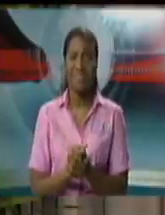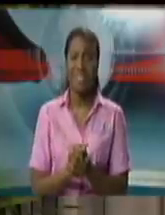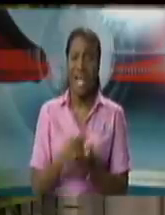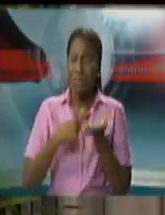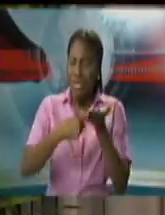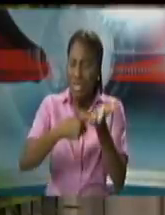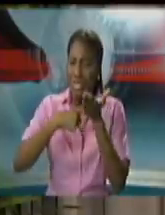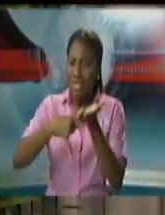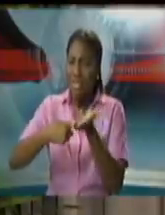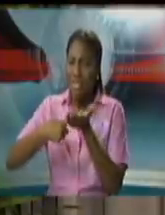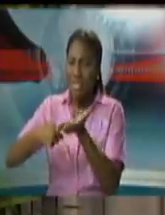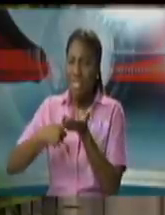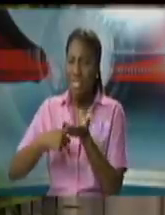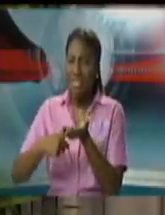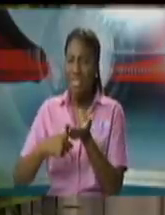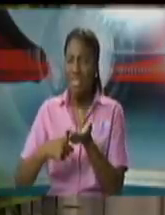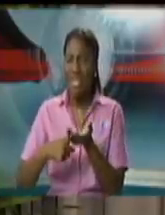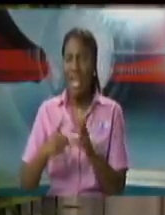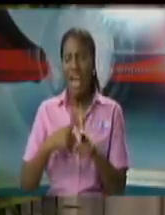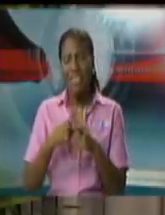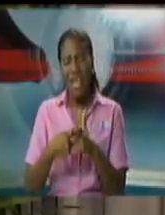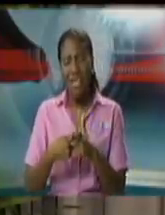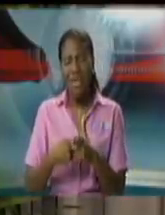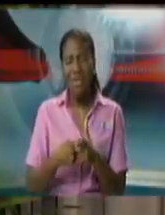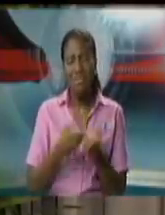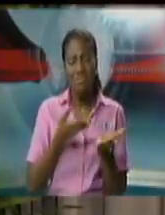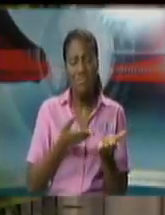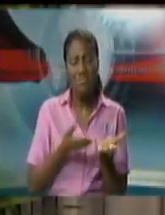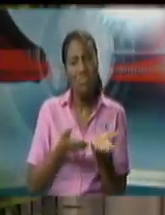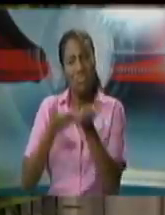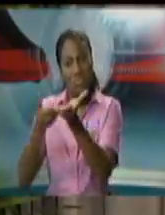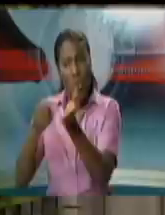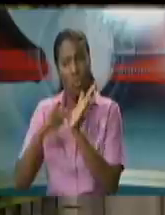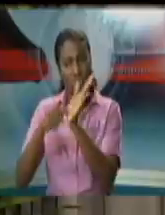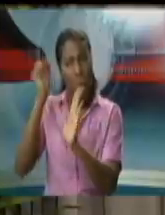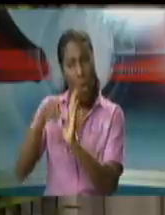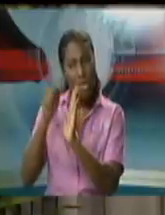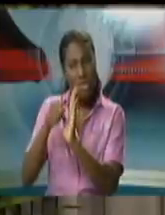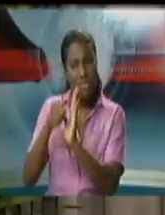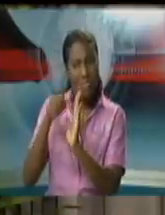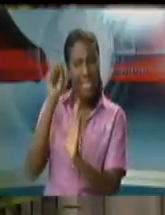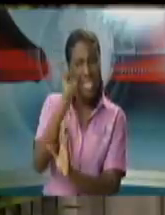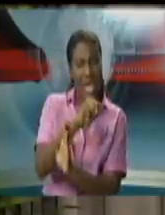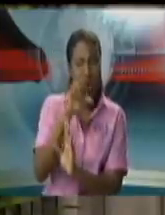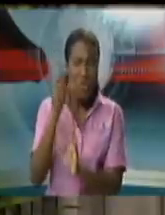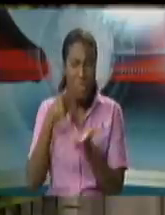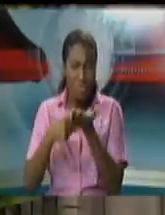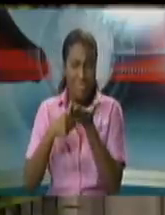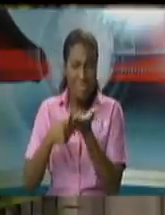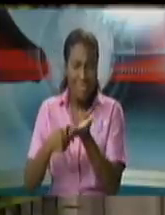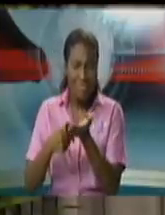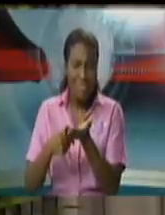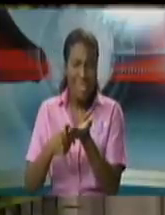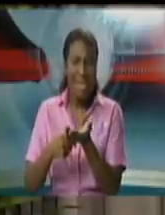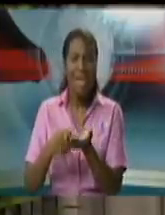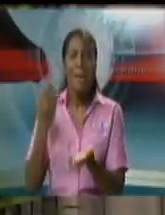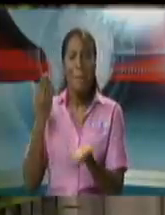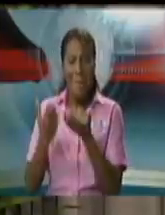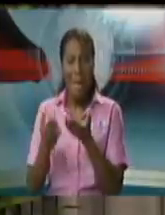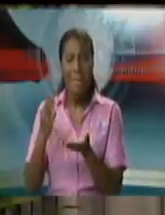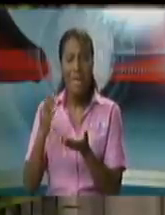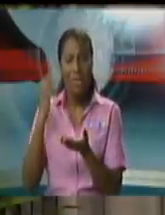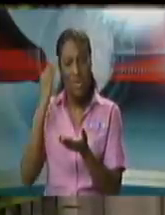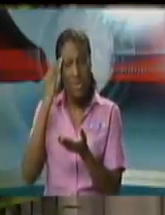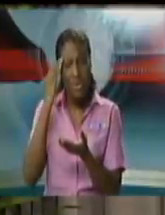discussions and we asked the court to consider the dpp's position that we should be looking also at summary